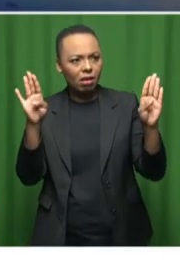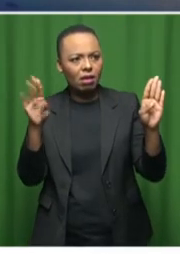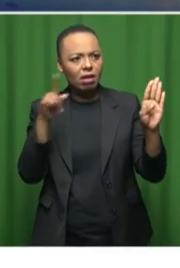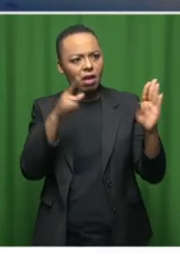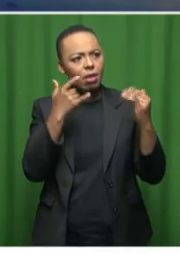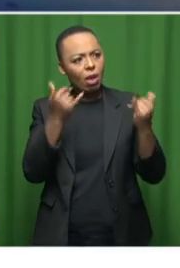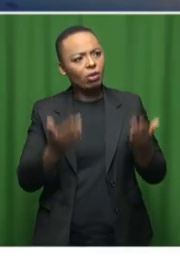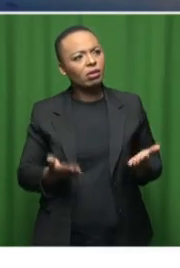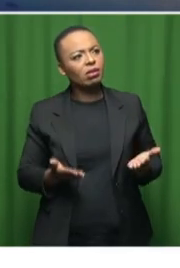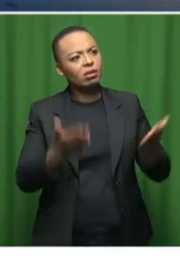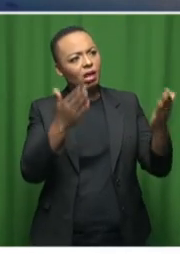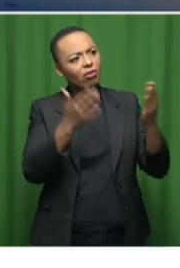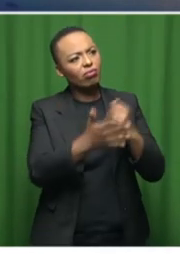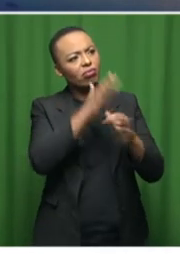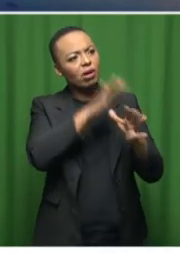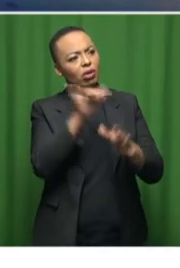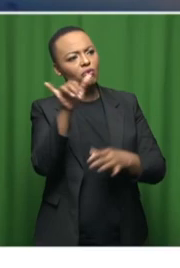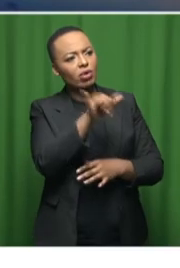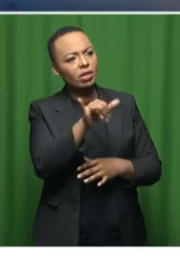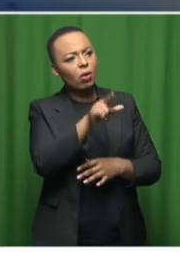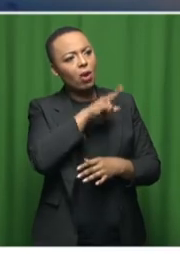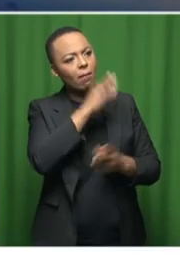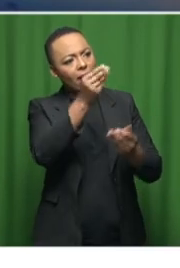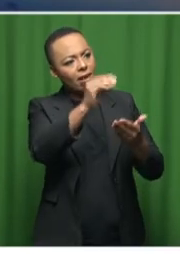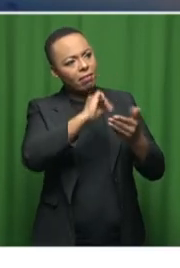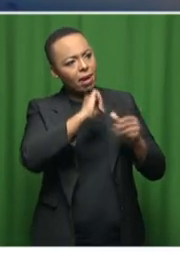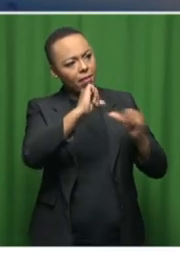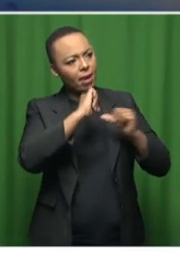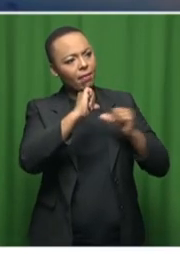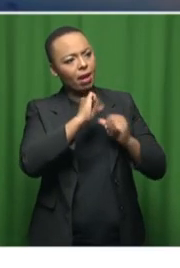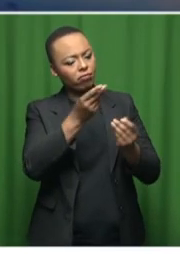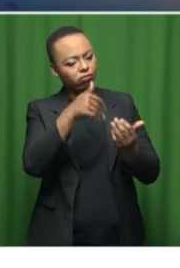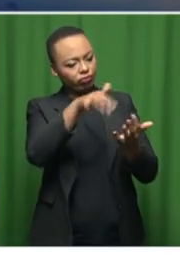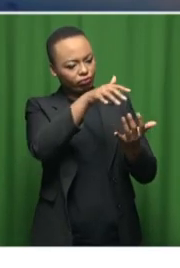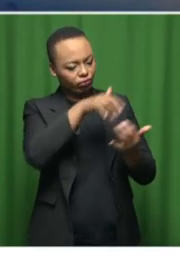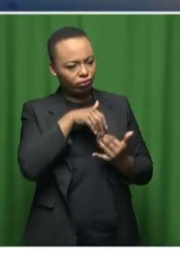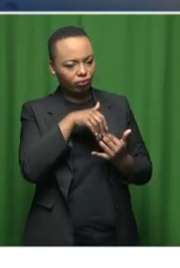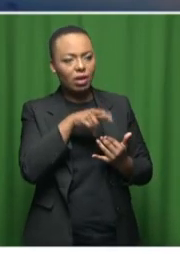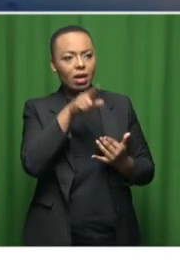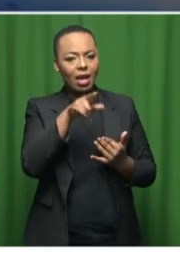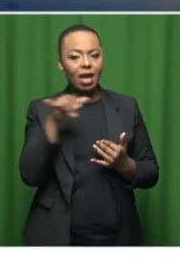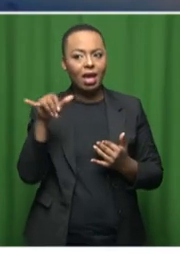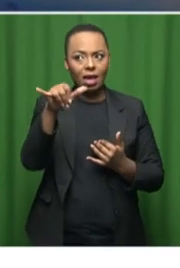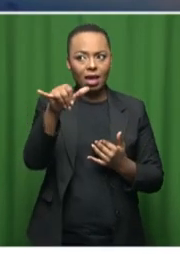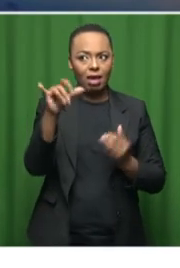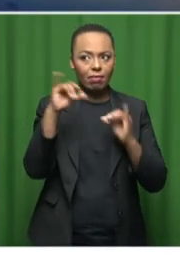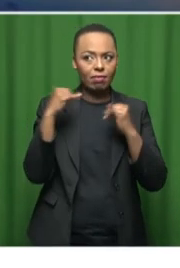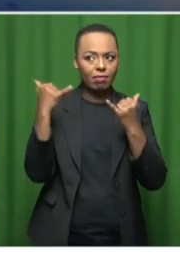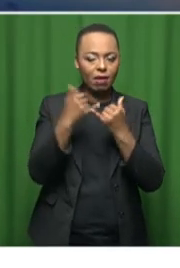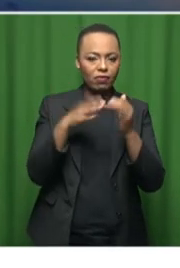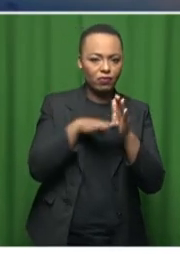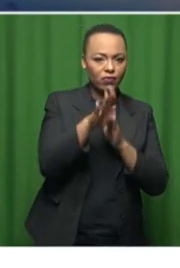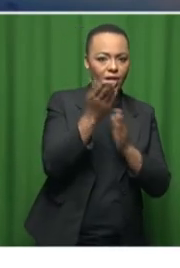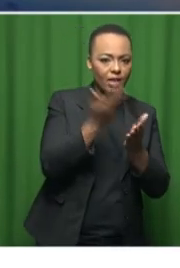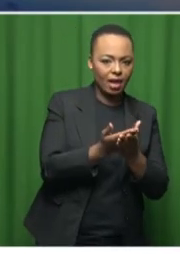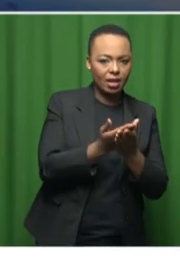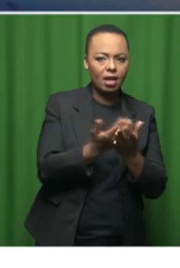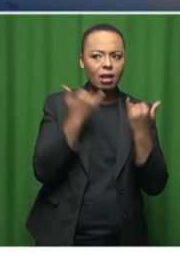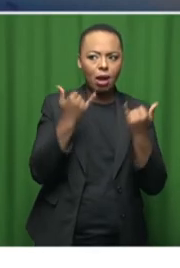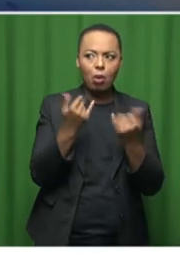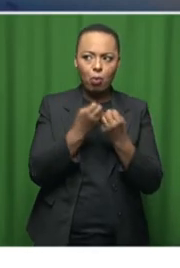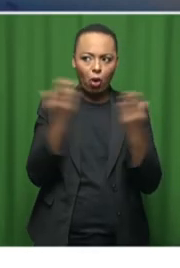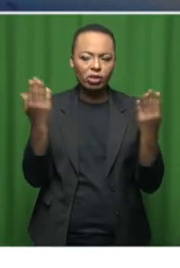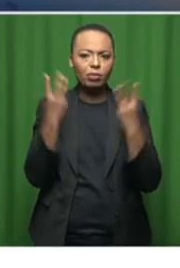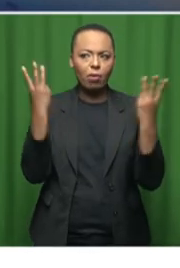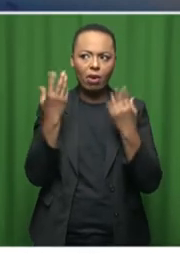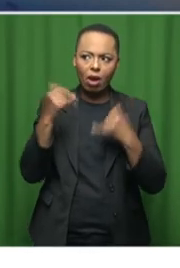only be those routes that are bringing money to the airline so that the airline can recover. Now that we're seeing more traffic, more people travelling,